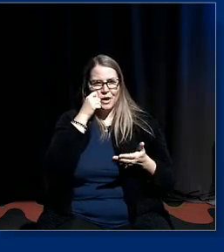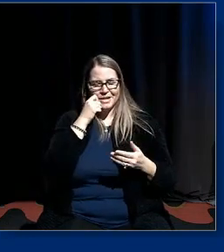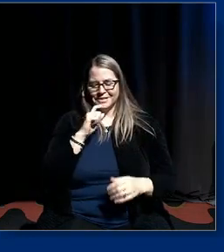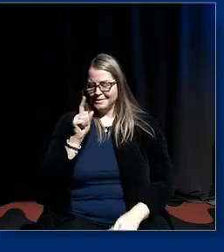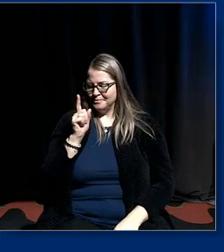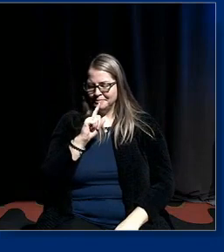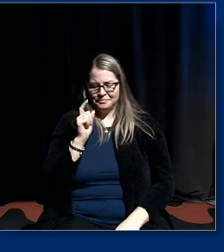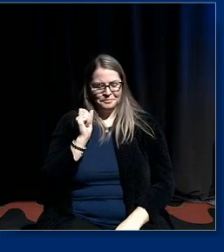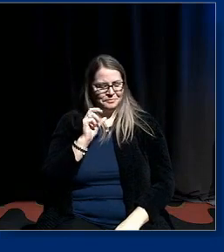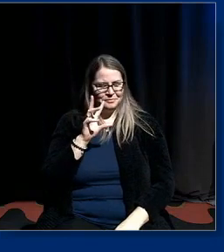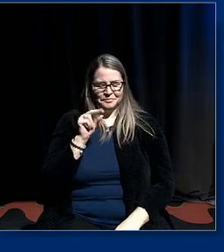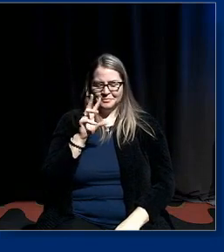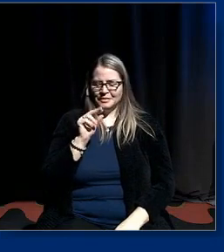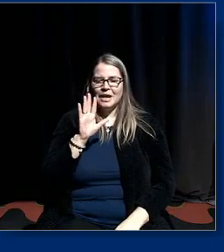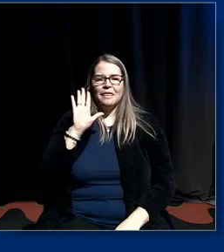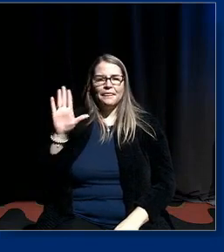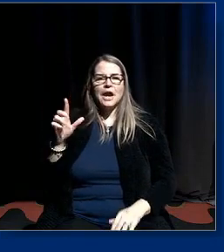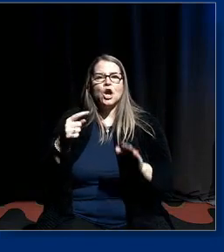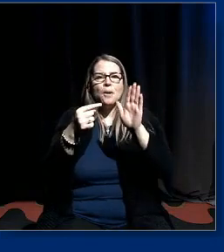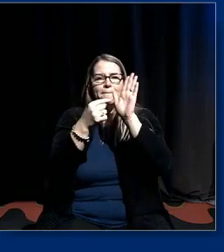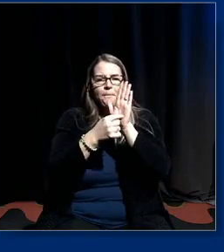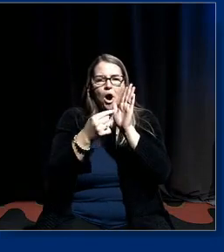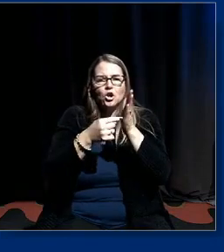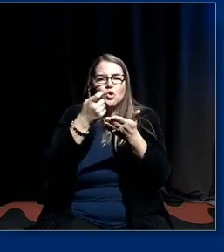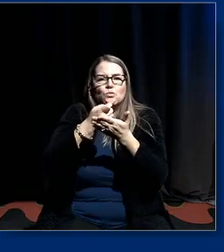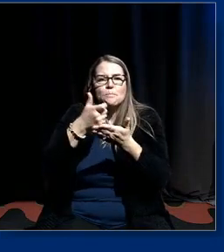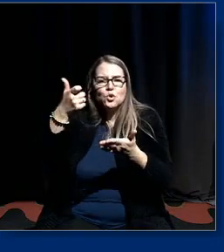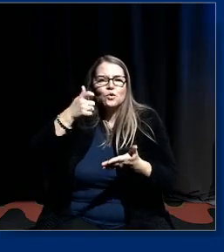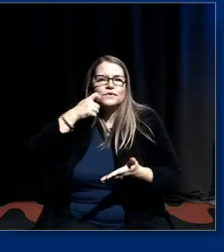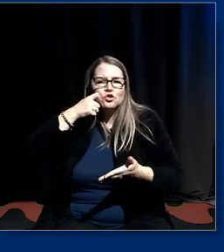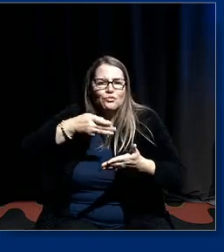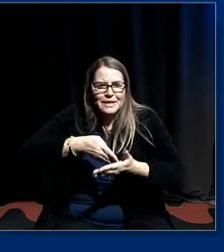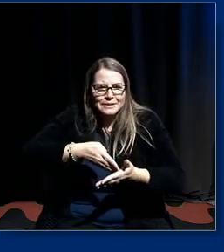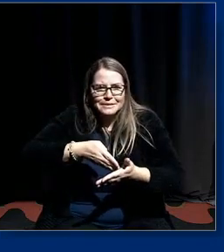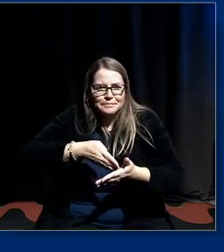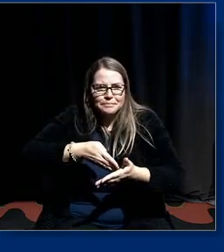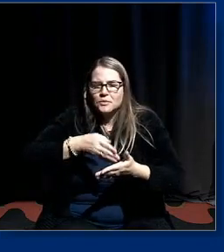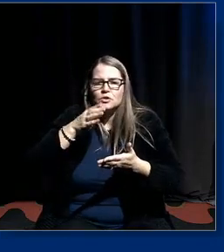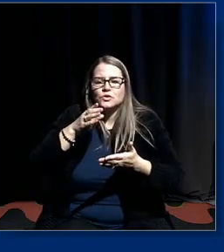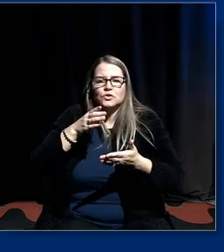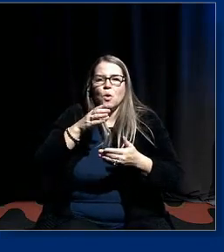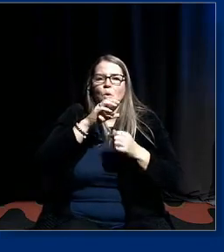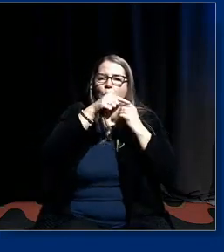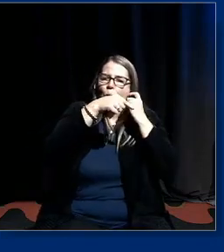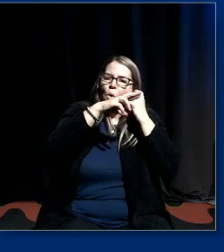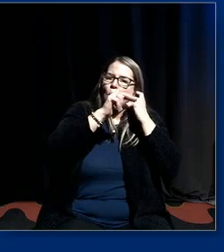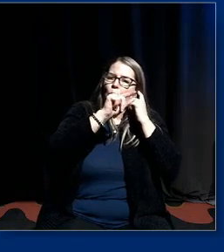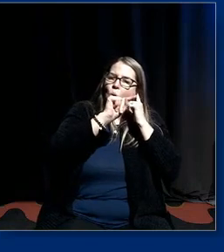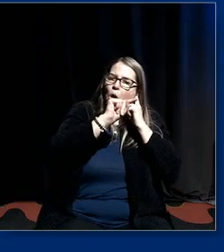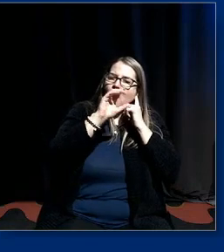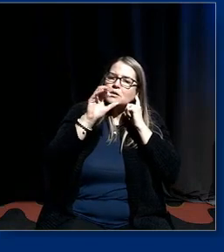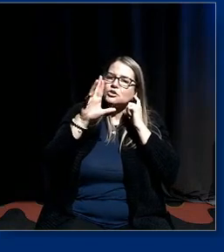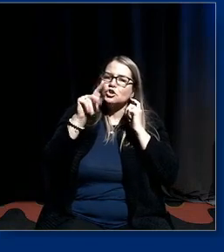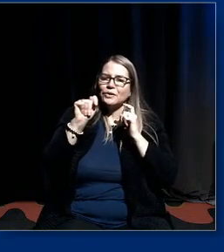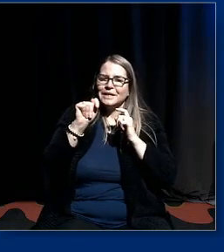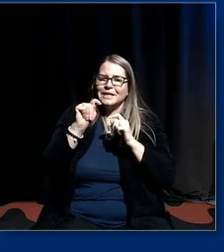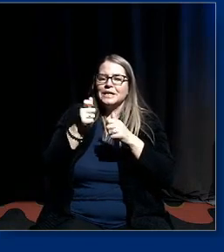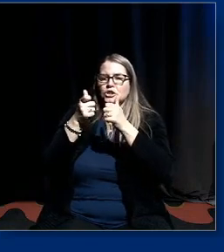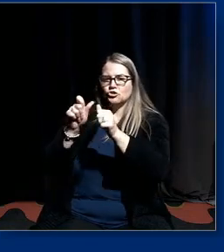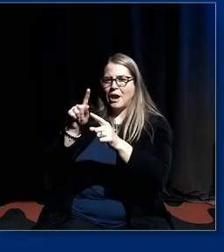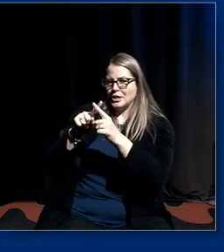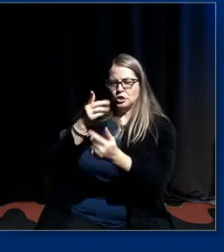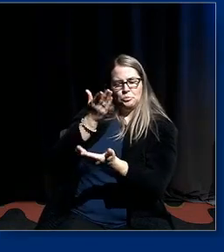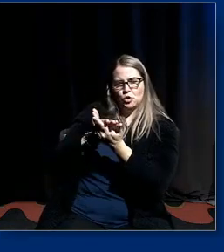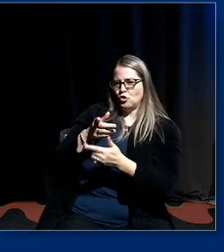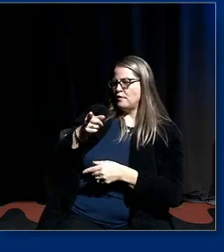models remove racism from the picture so quant crit is about trying to debunk how